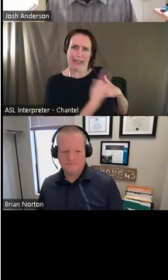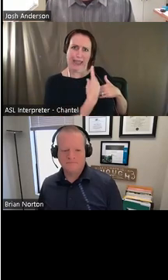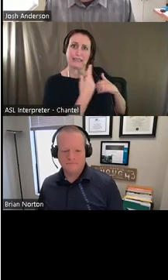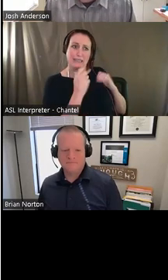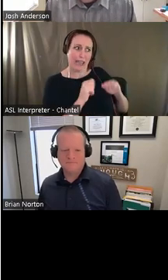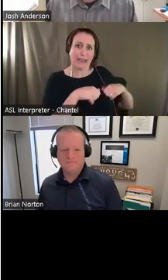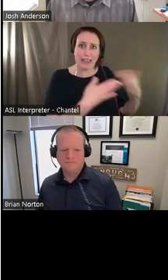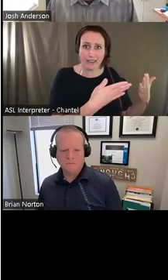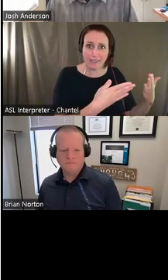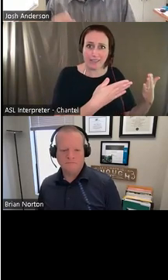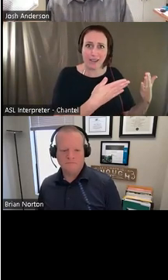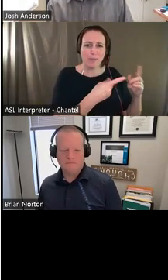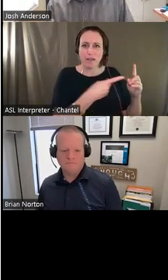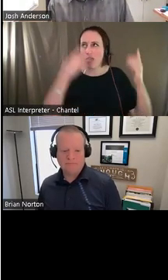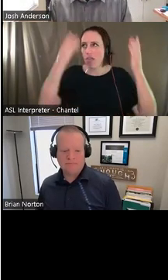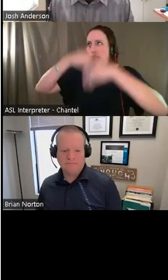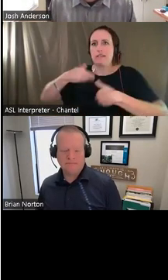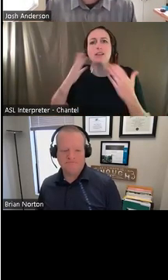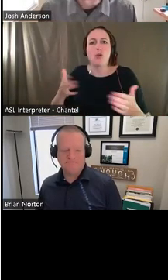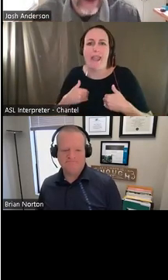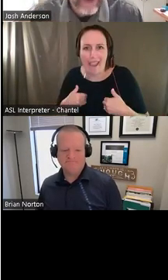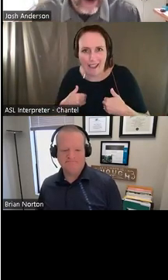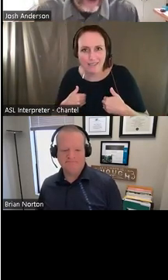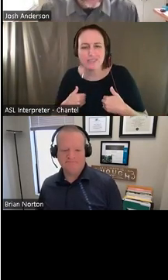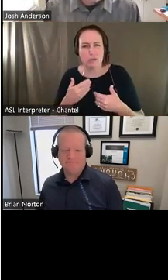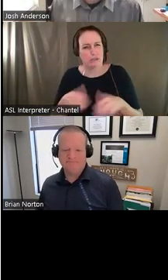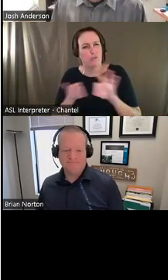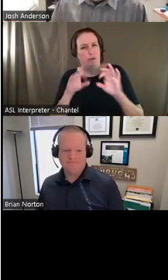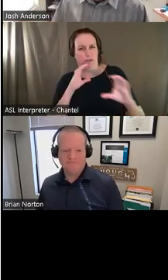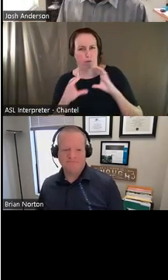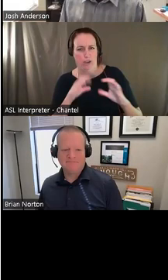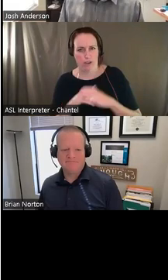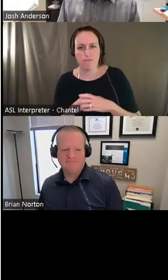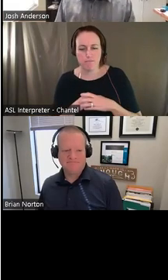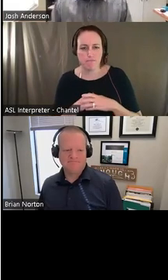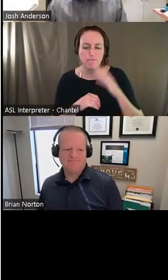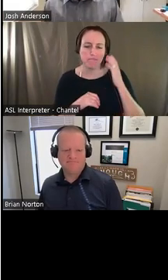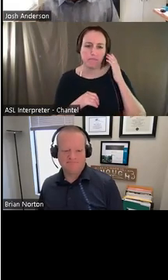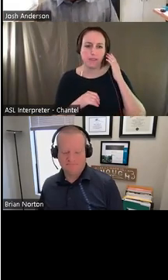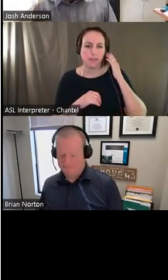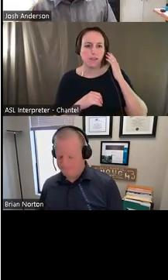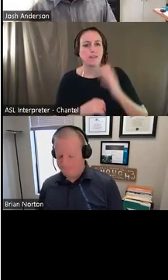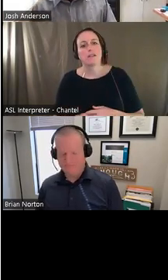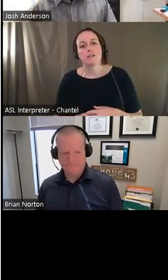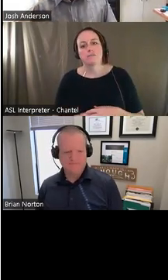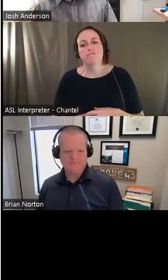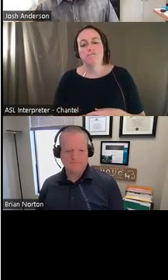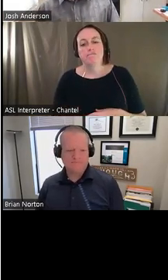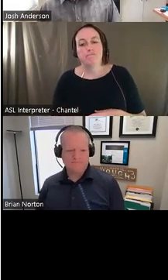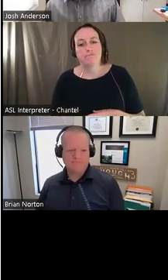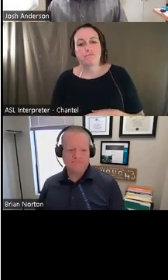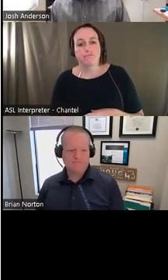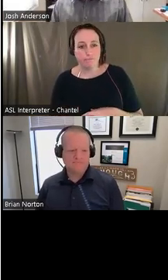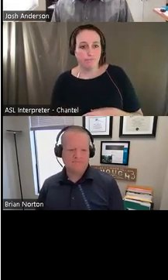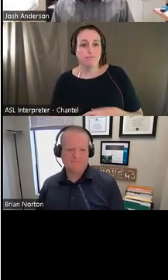ever told anyone that. So it's very important to know that those things are there and, and be able to get those. Implementing the